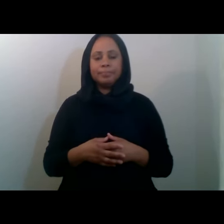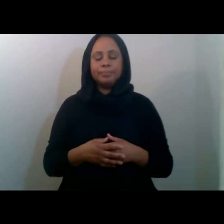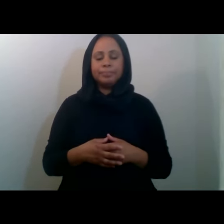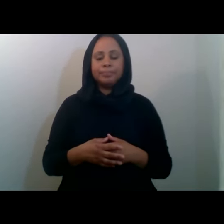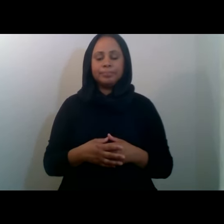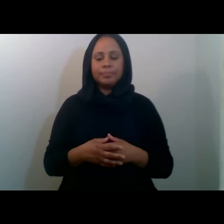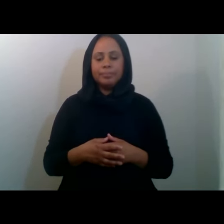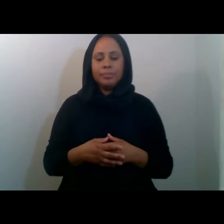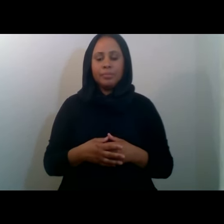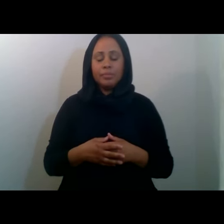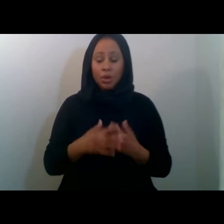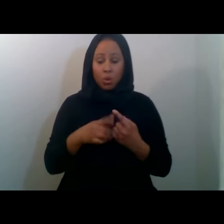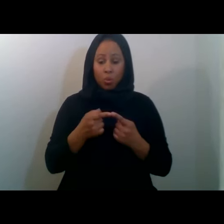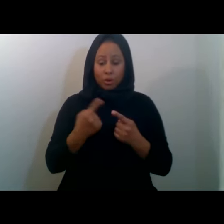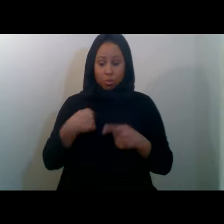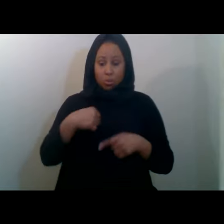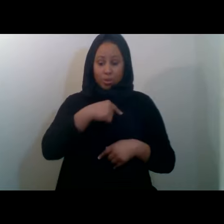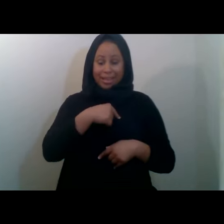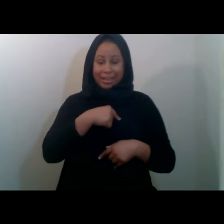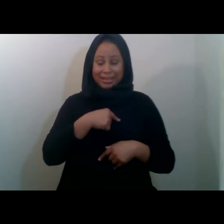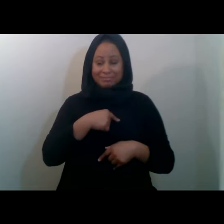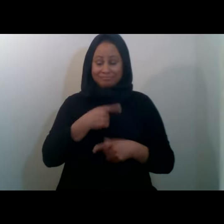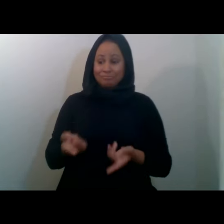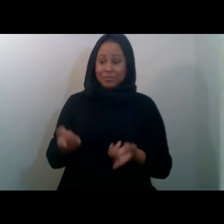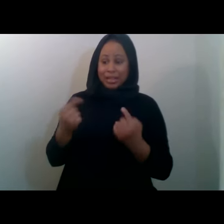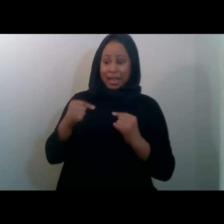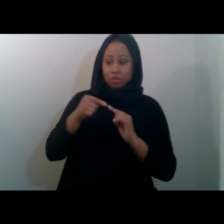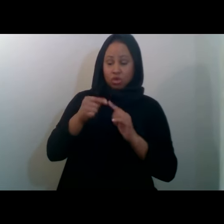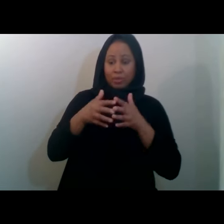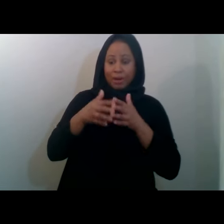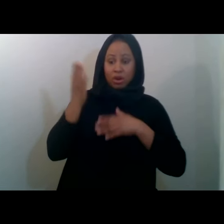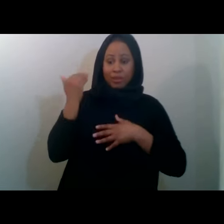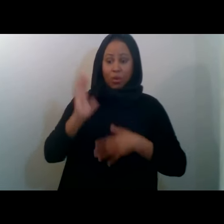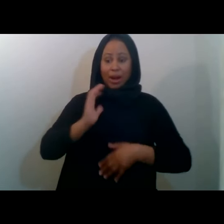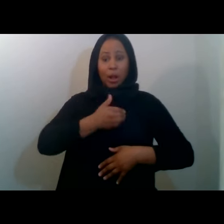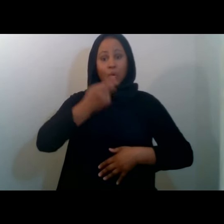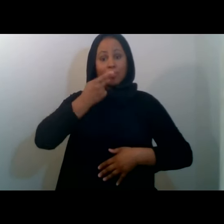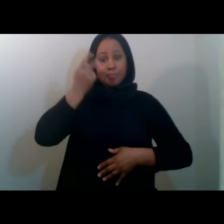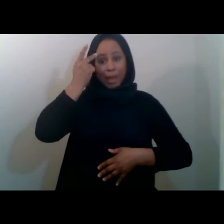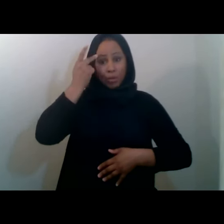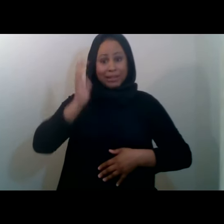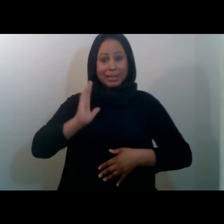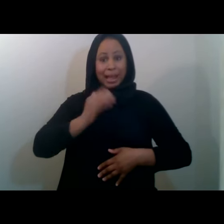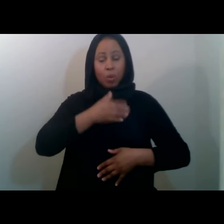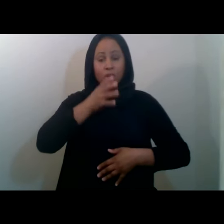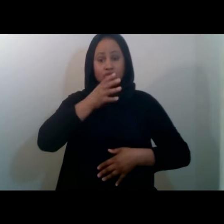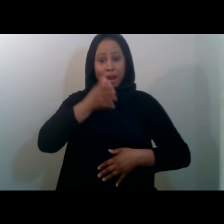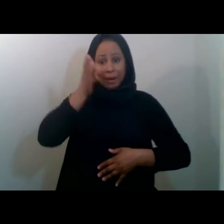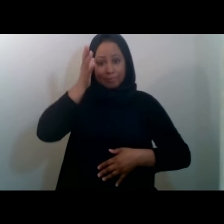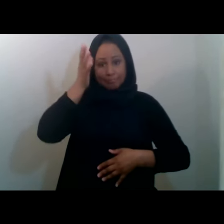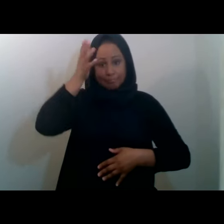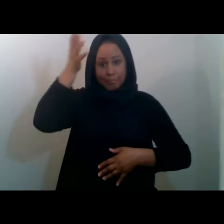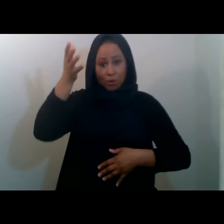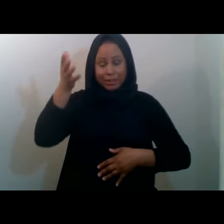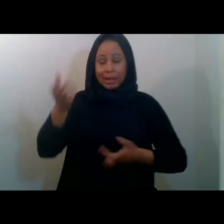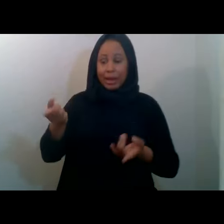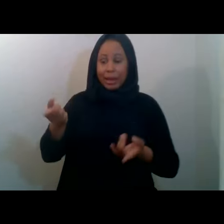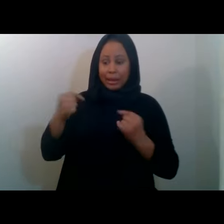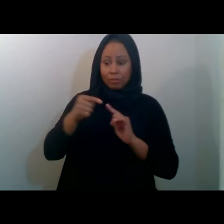we came to America, when our grandparents came to America, when our parents came to America, essentially majority of us came with a plan.